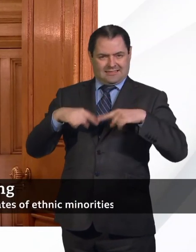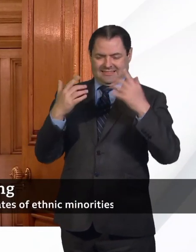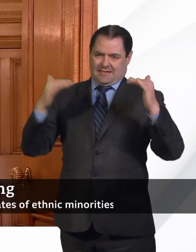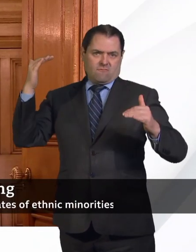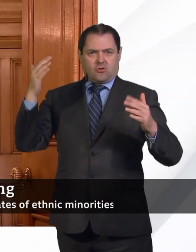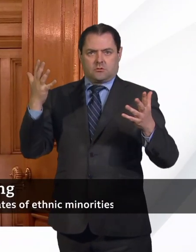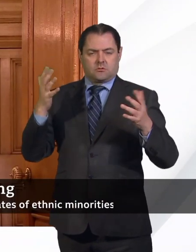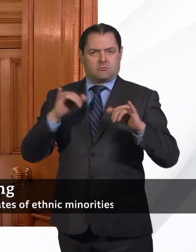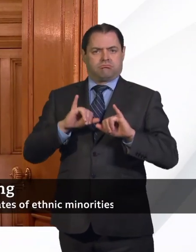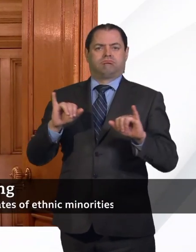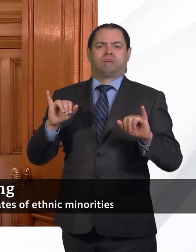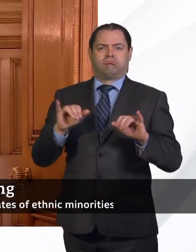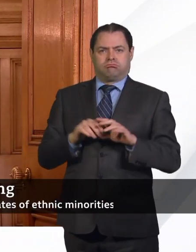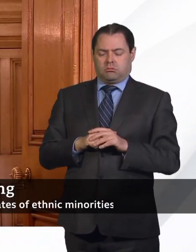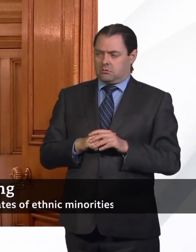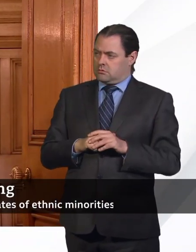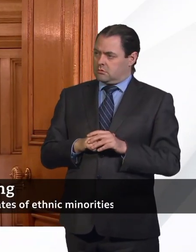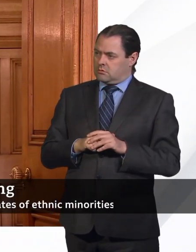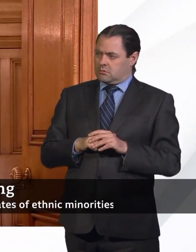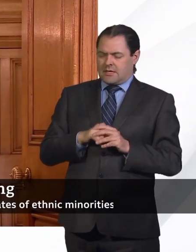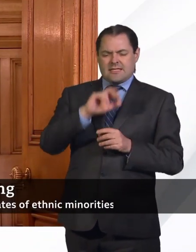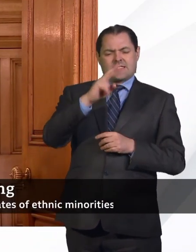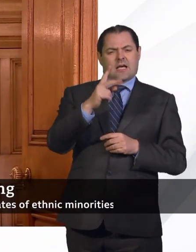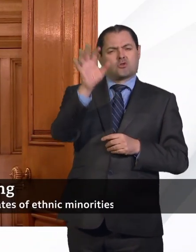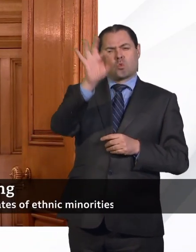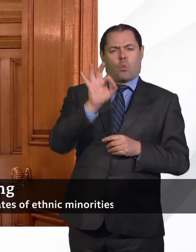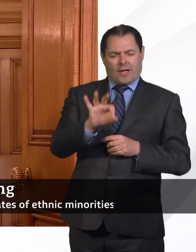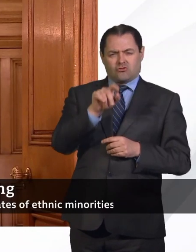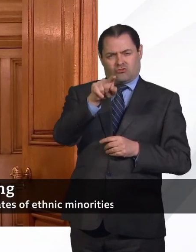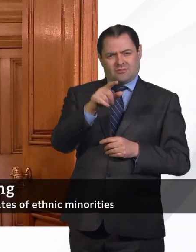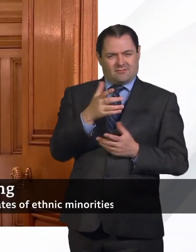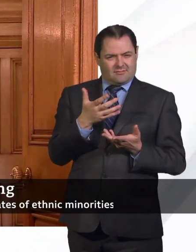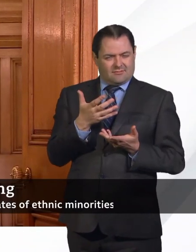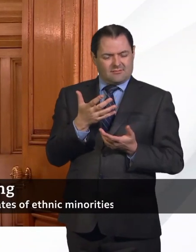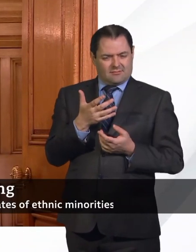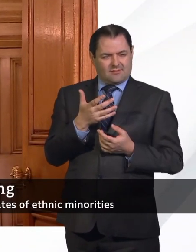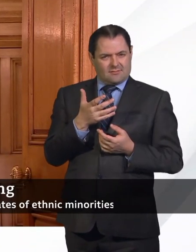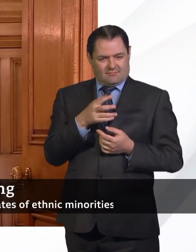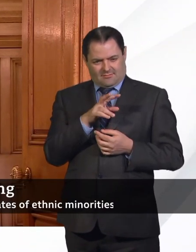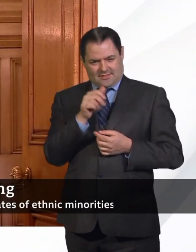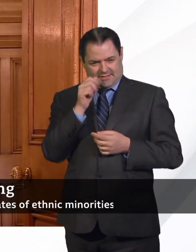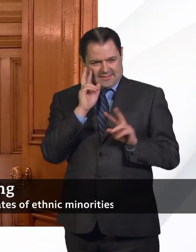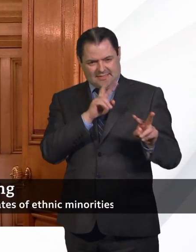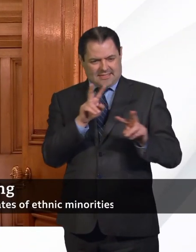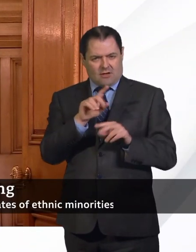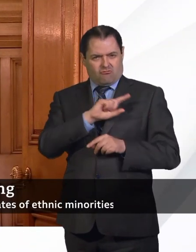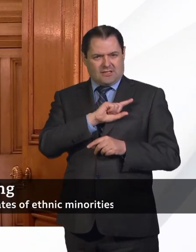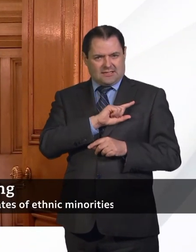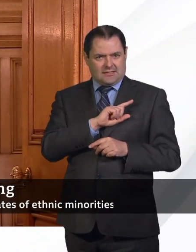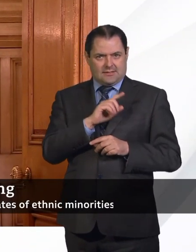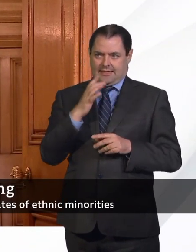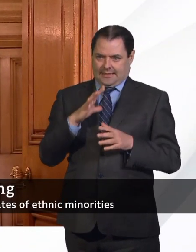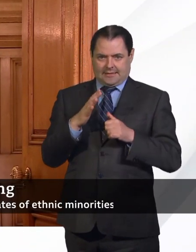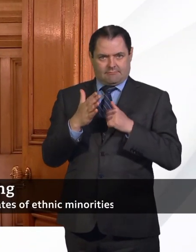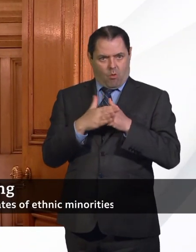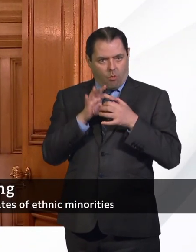that disparity. And I think in your second question, you've touched on some of the reasons, and we need to do more